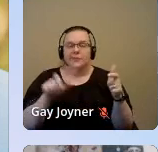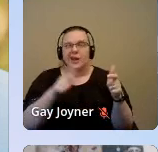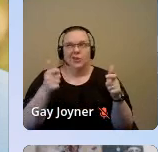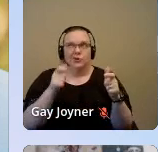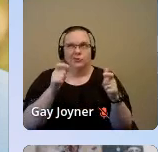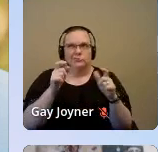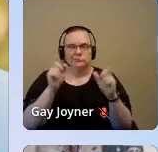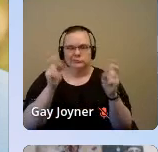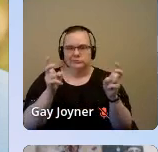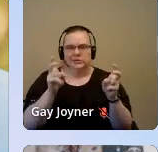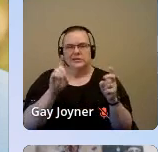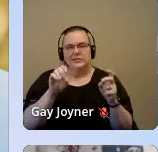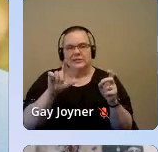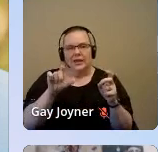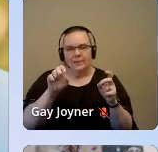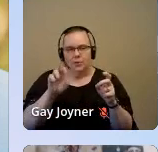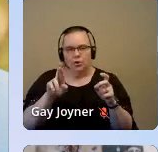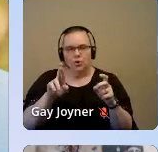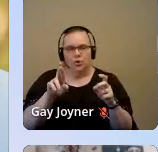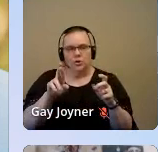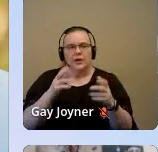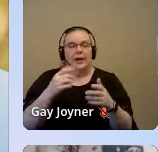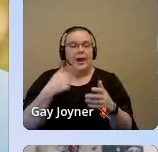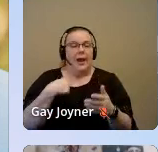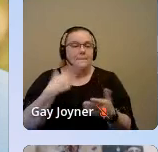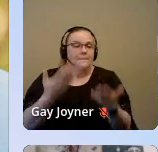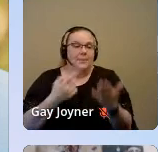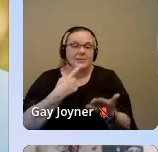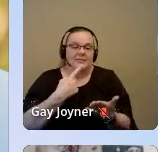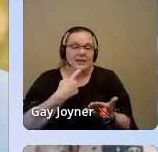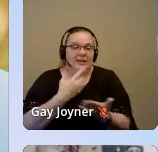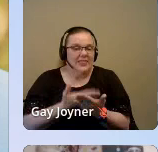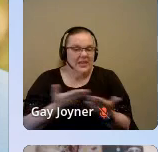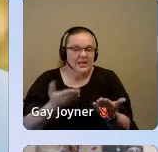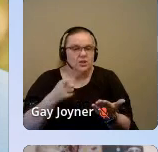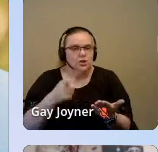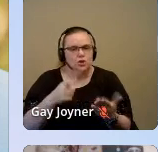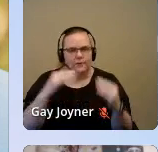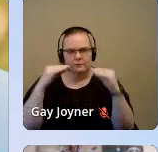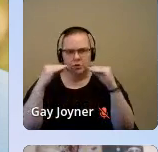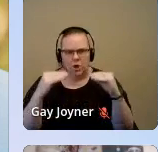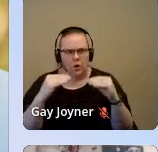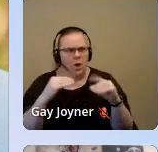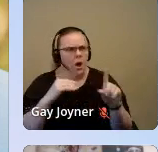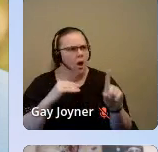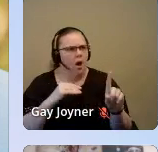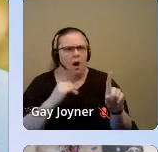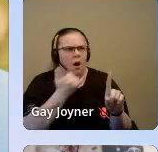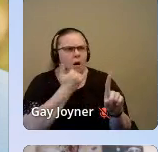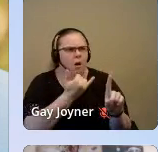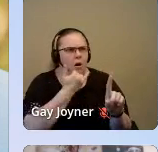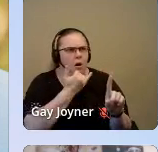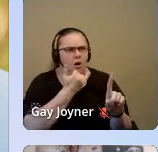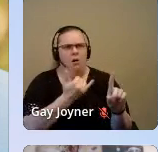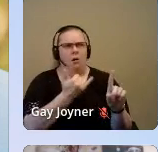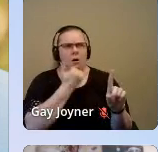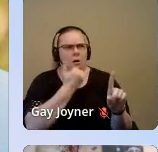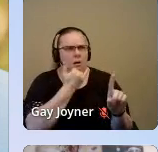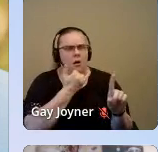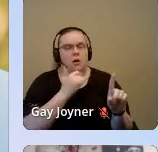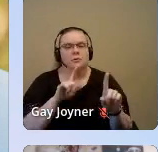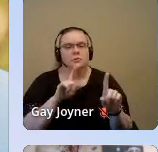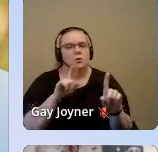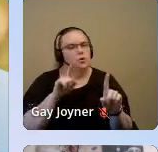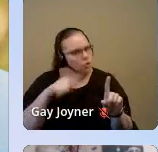I may say some things that you've been taught differently about, or you have some really strong opinions on. And you are always at